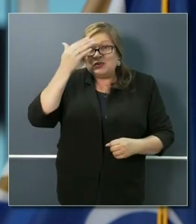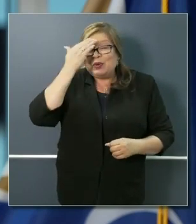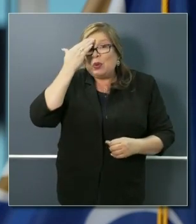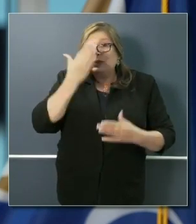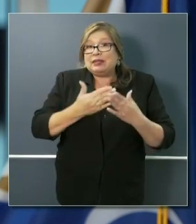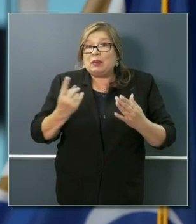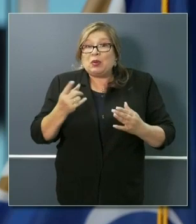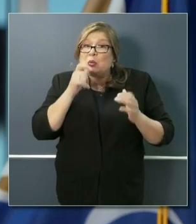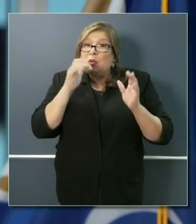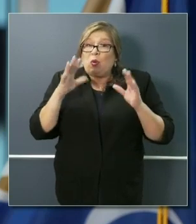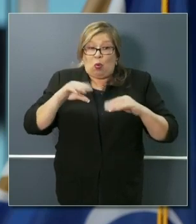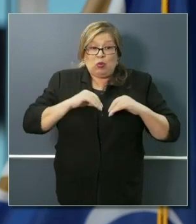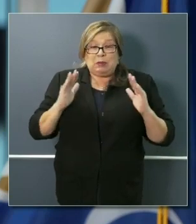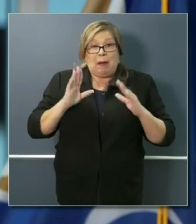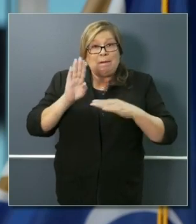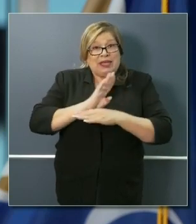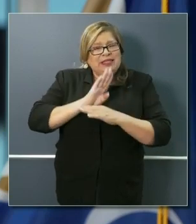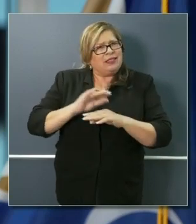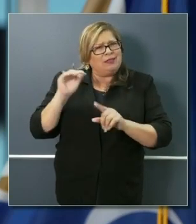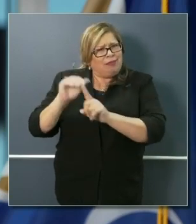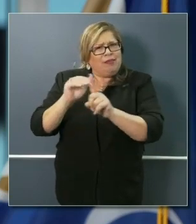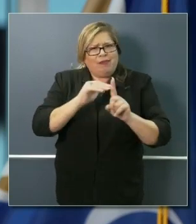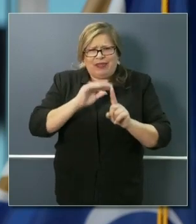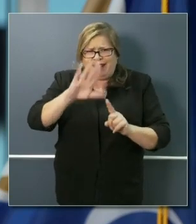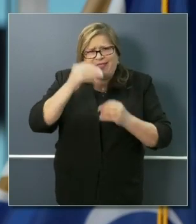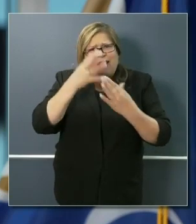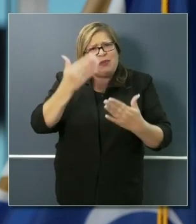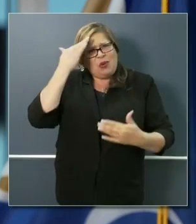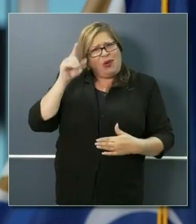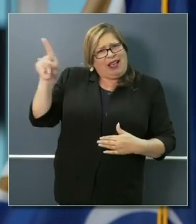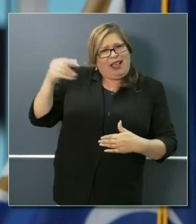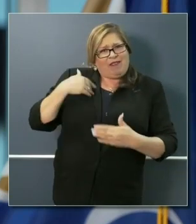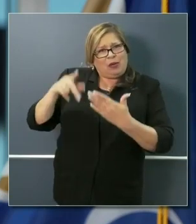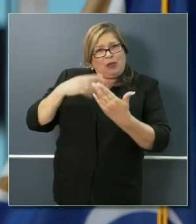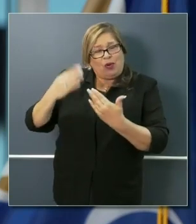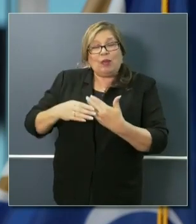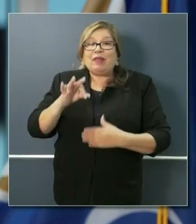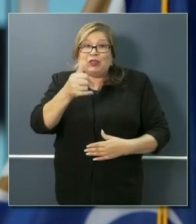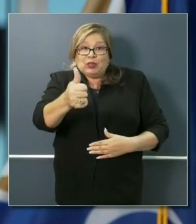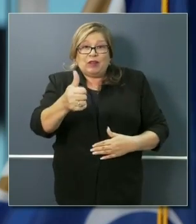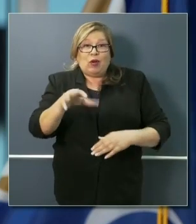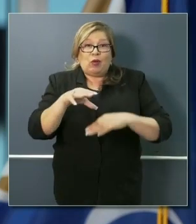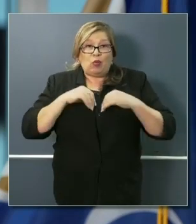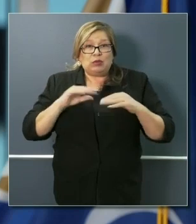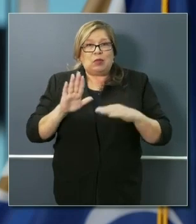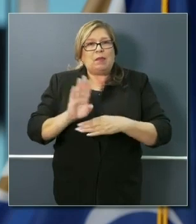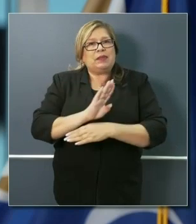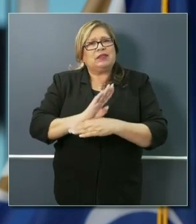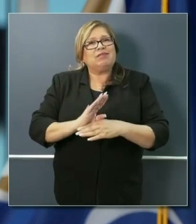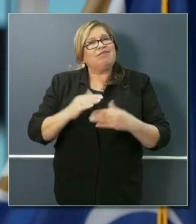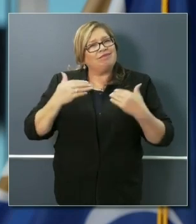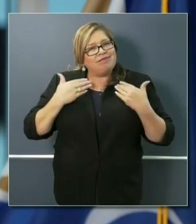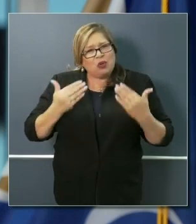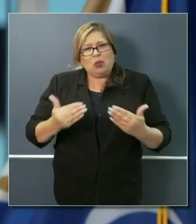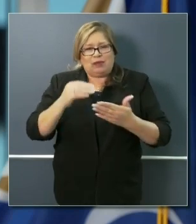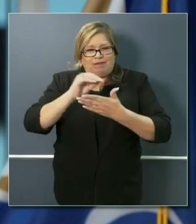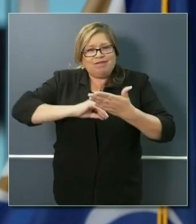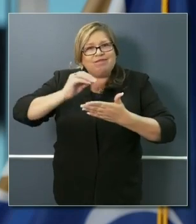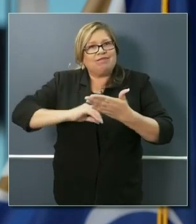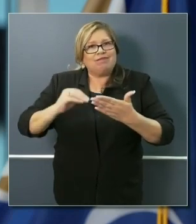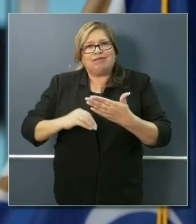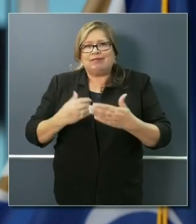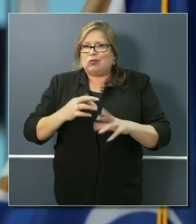someone who's a small business person, make them aware of this, and if you are a small business person, let's make sure you get this paperwork done